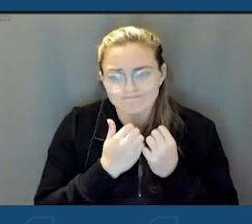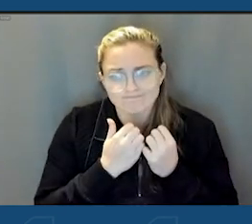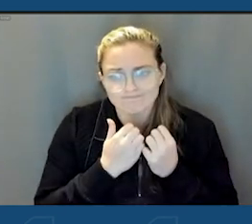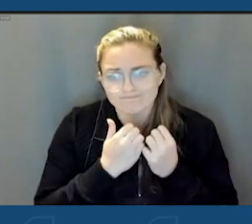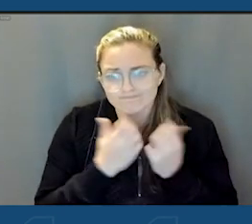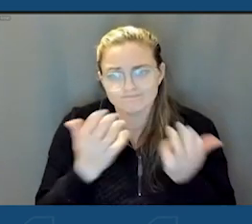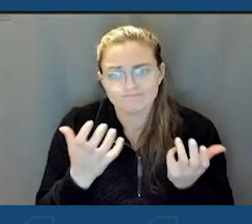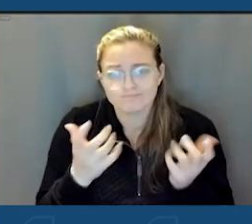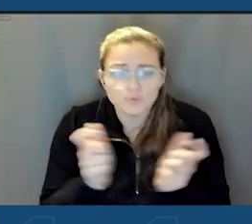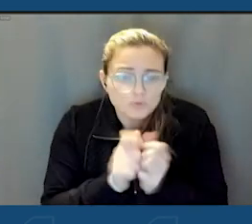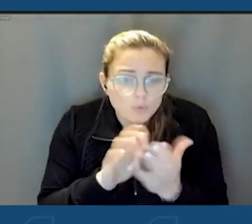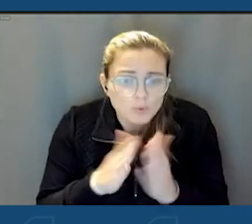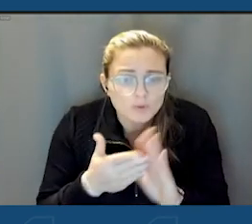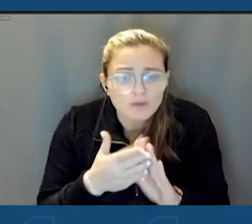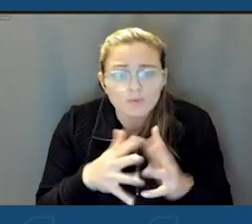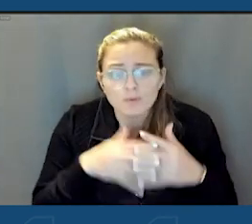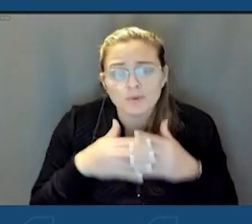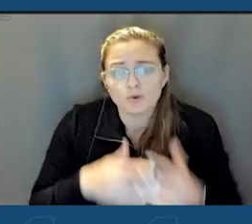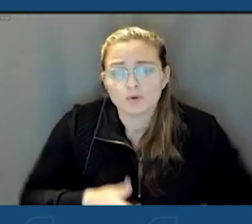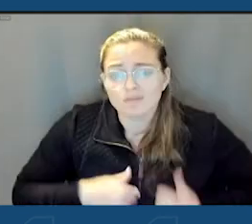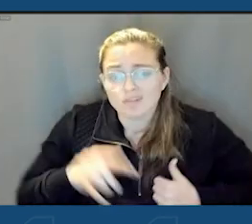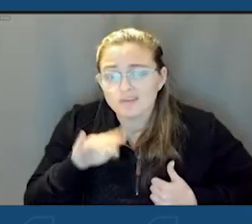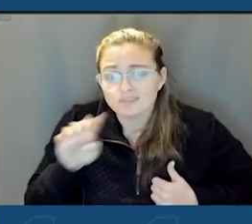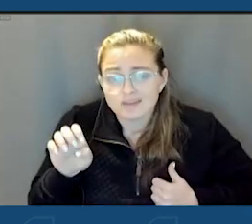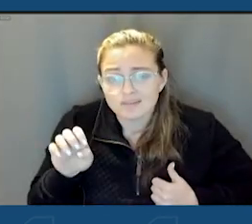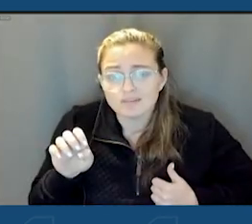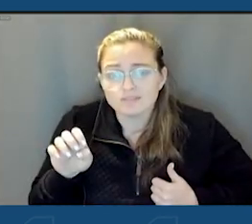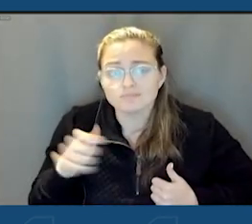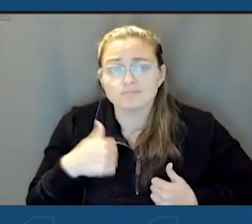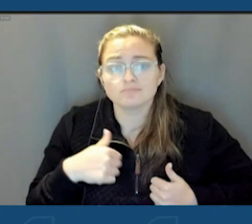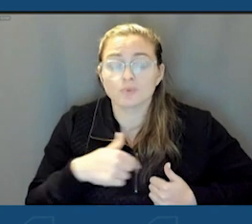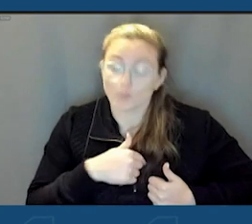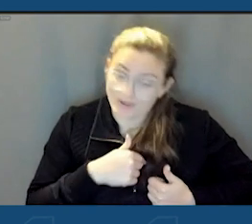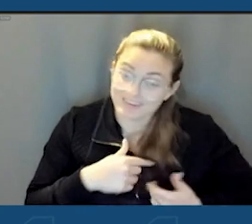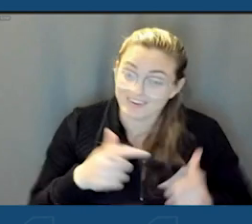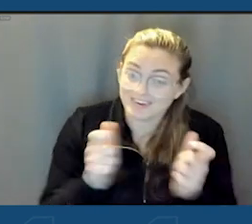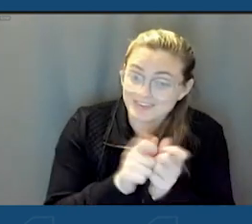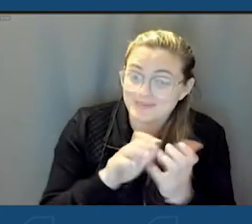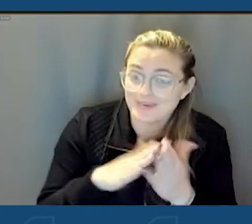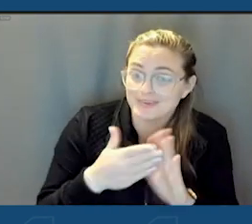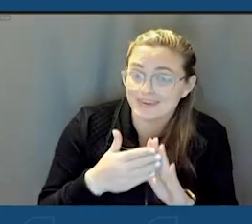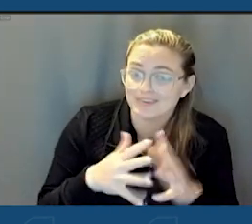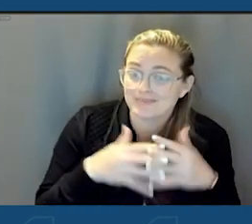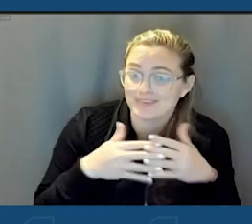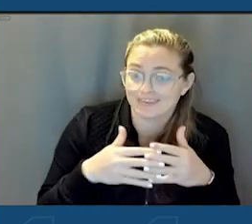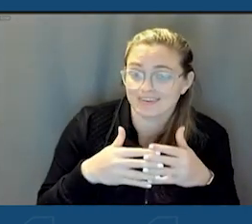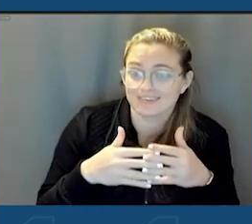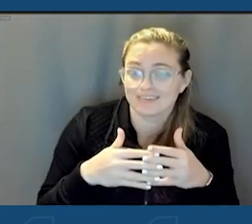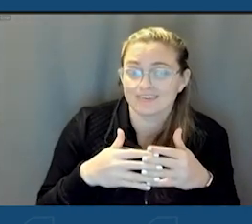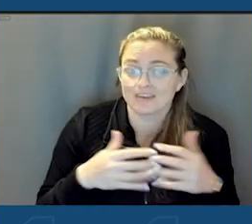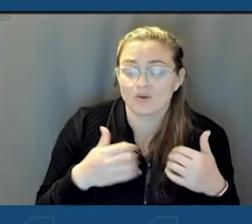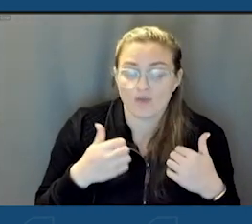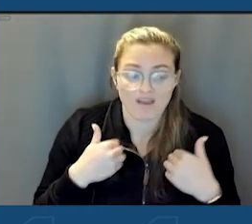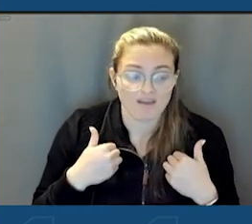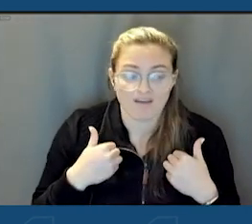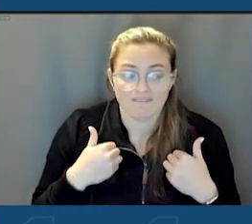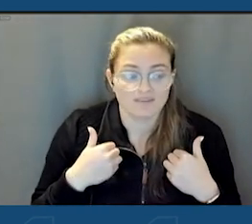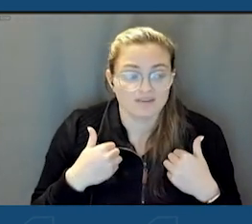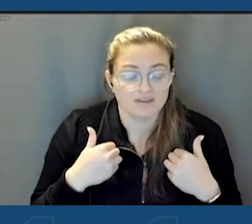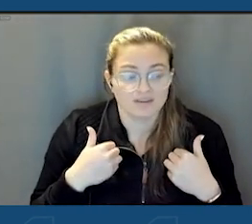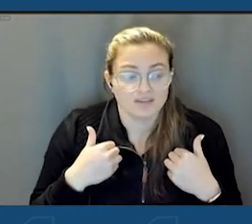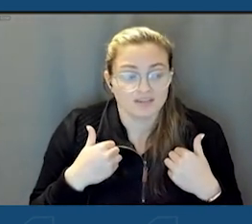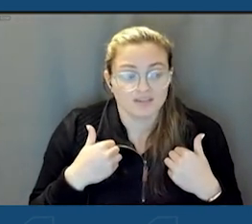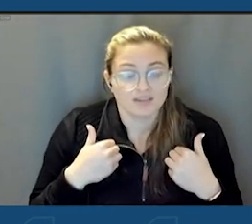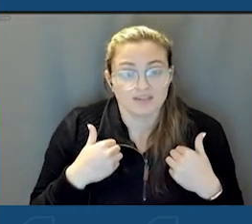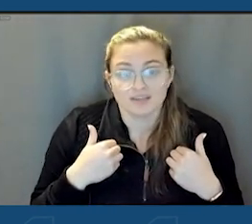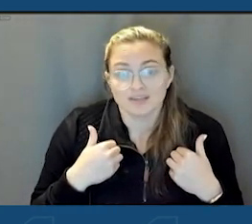the small town America lifestyle. We are small town America. We have a, uh, we have